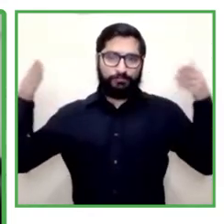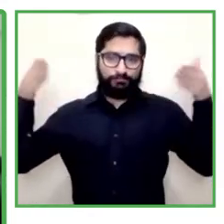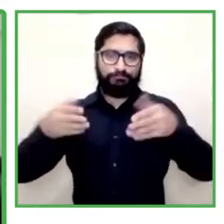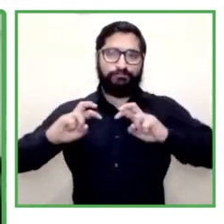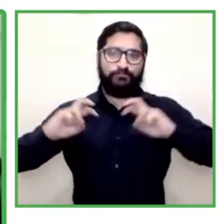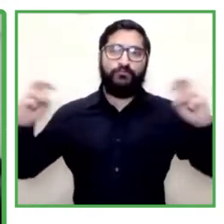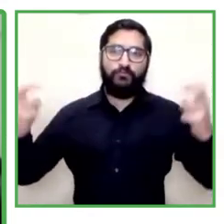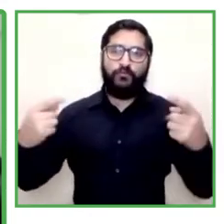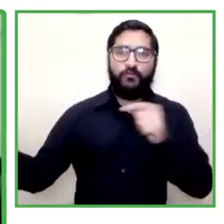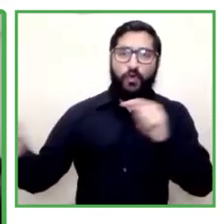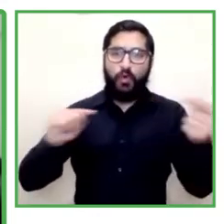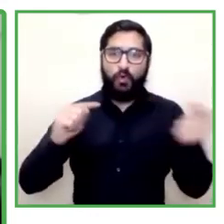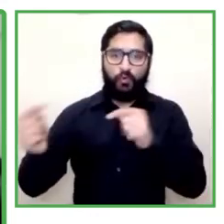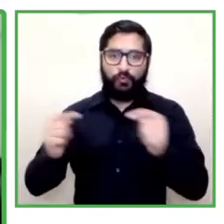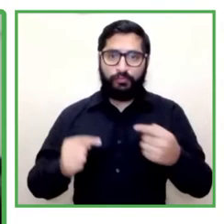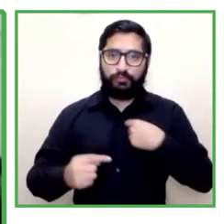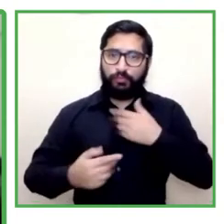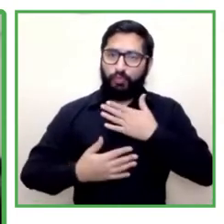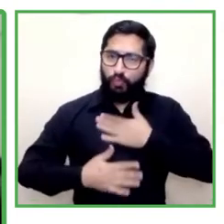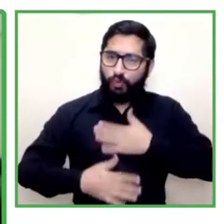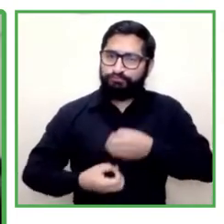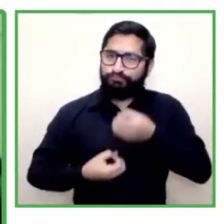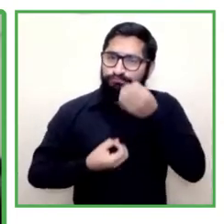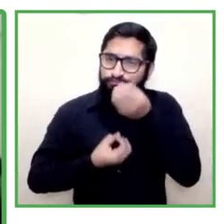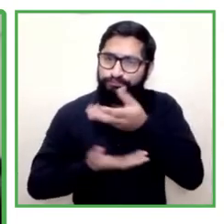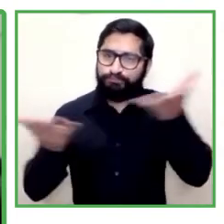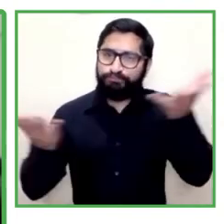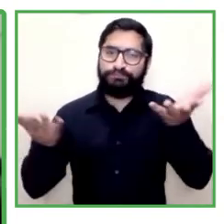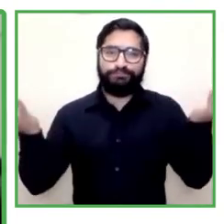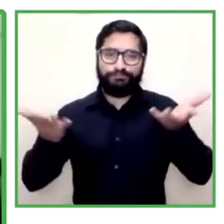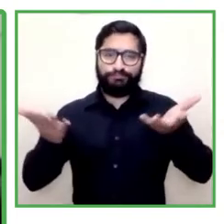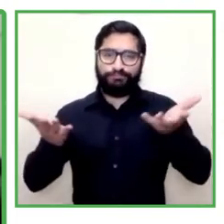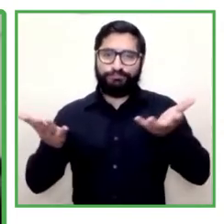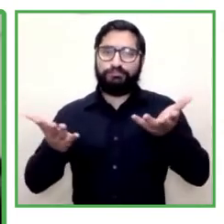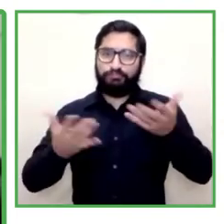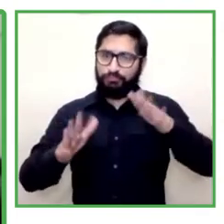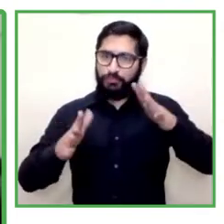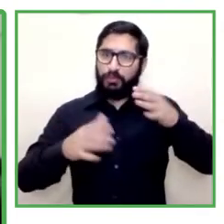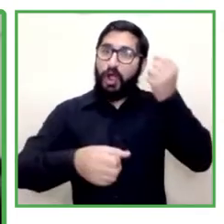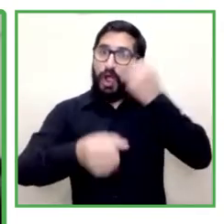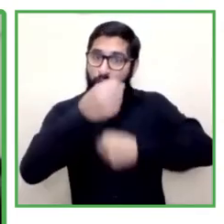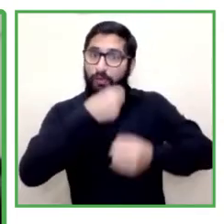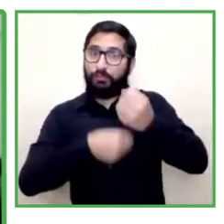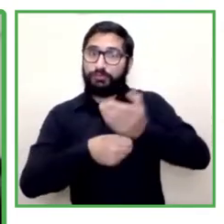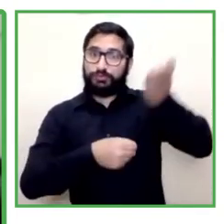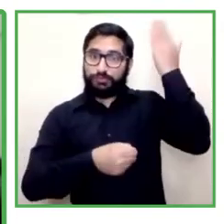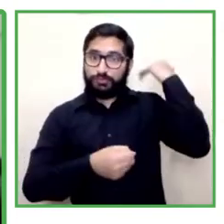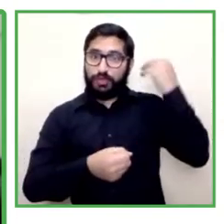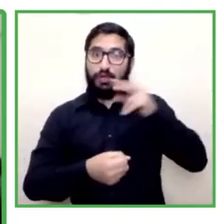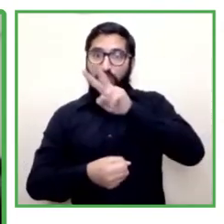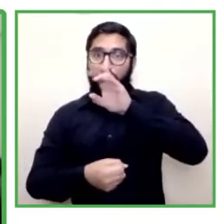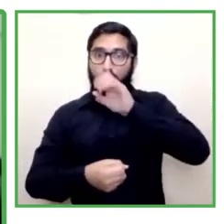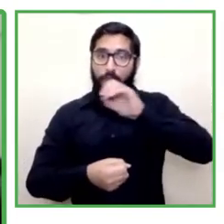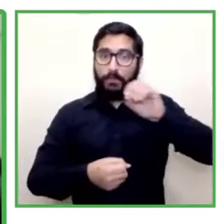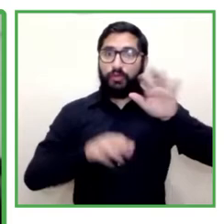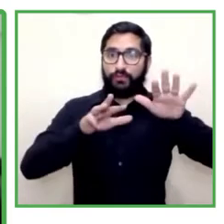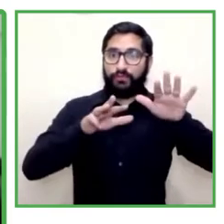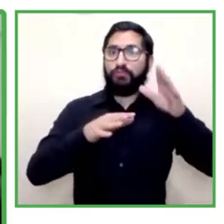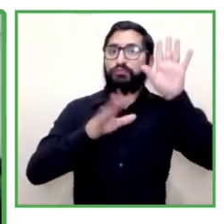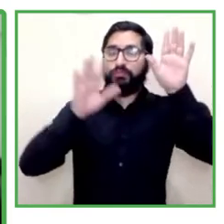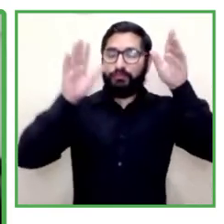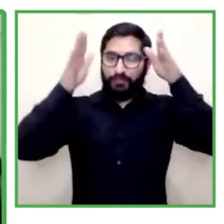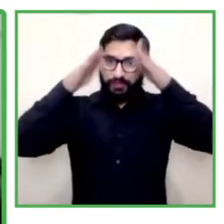southern corner in latin latin america we wanted to tell you that since december 2018 the national